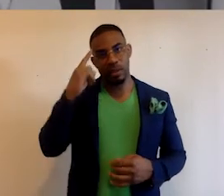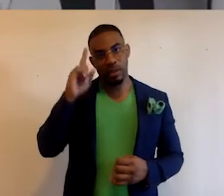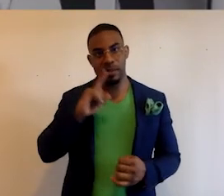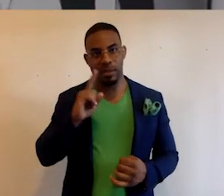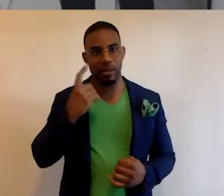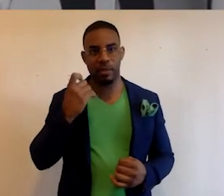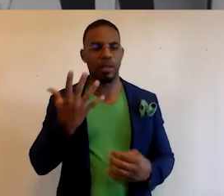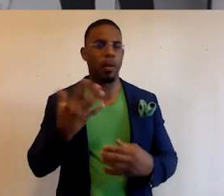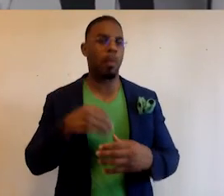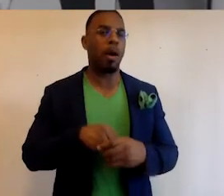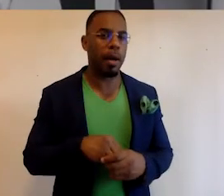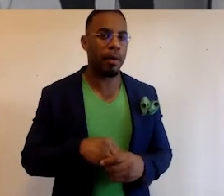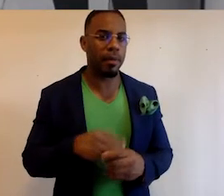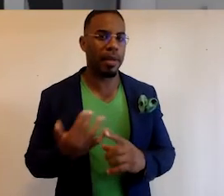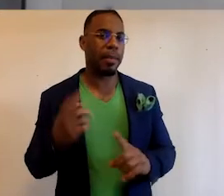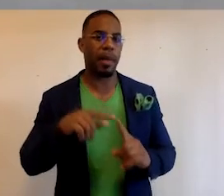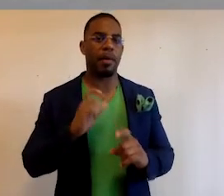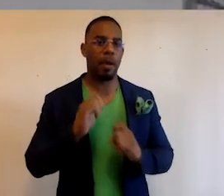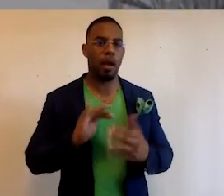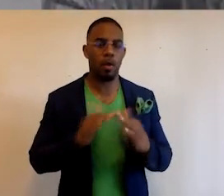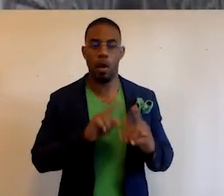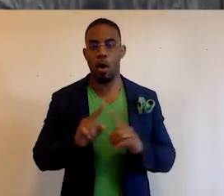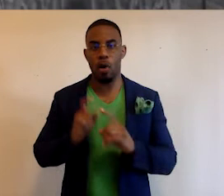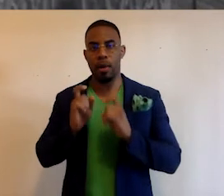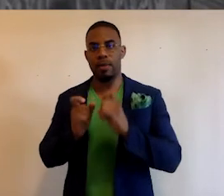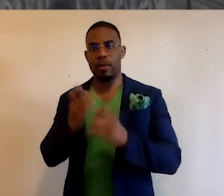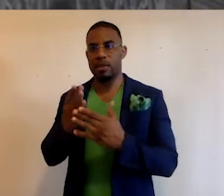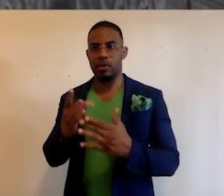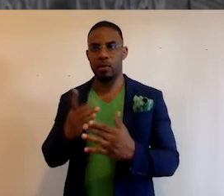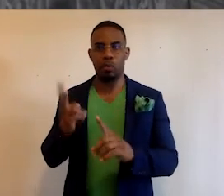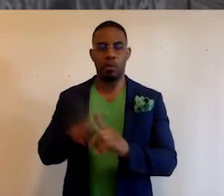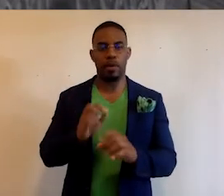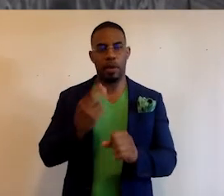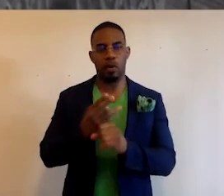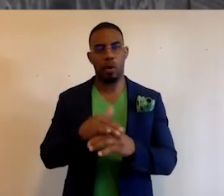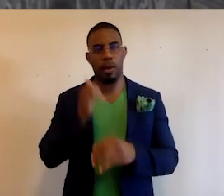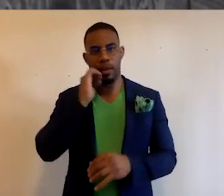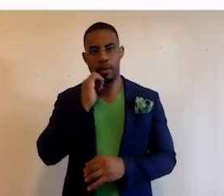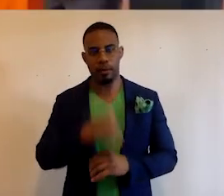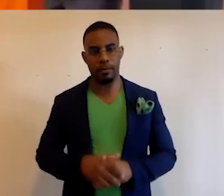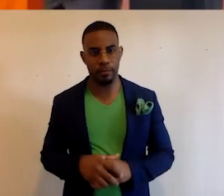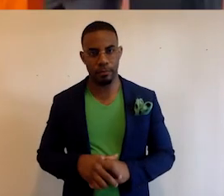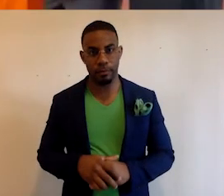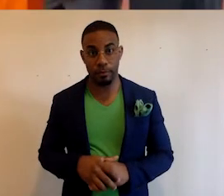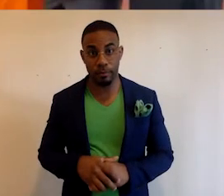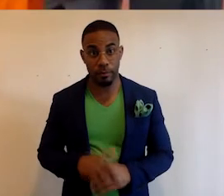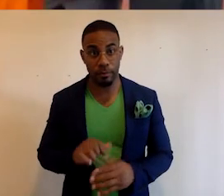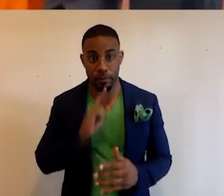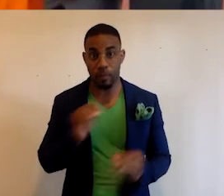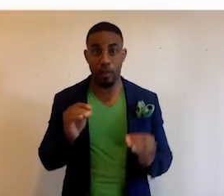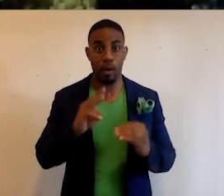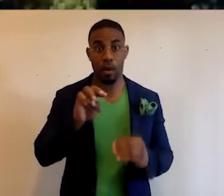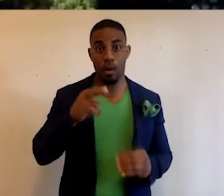is just part of giving back to our community but also giving them something relevant that they can use on a day-to-day basis. This is